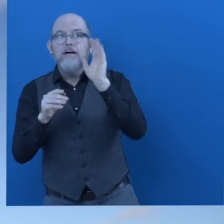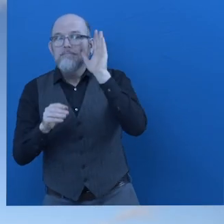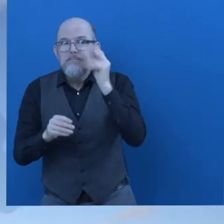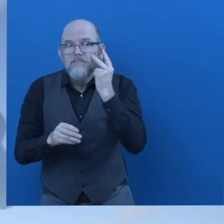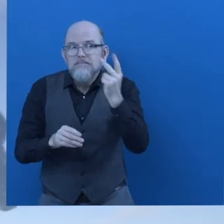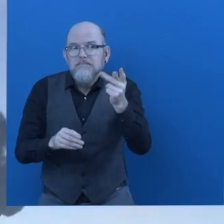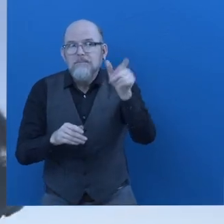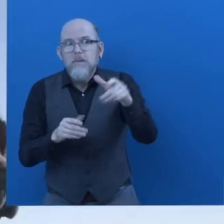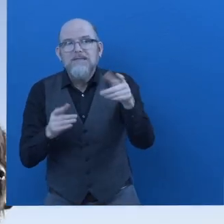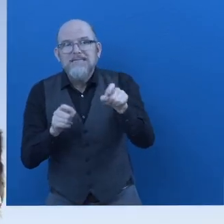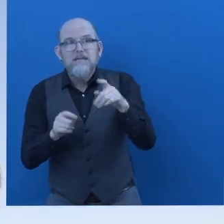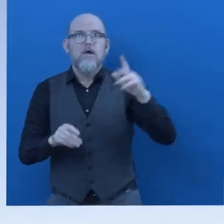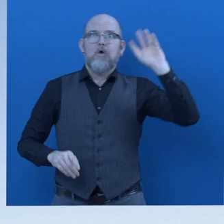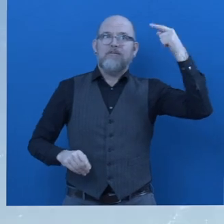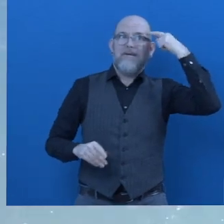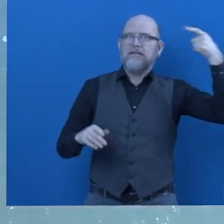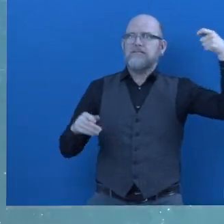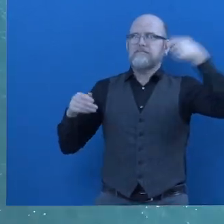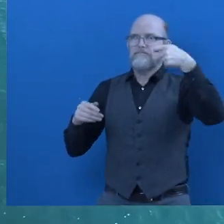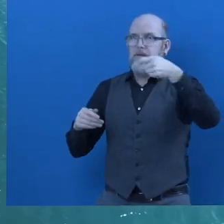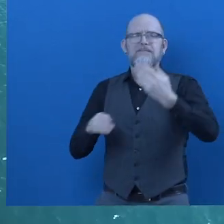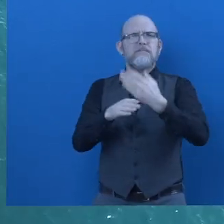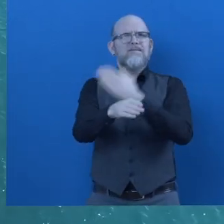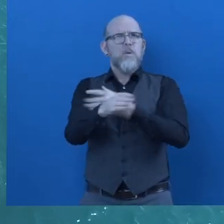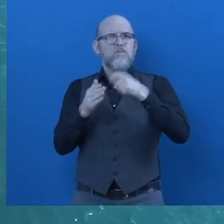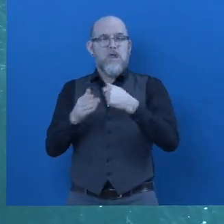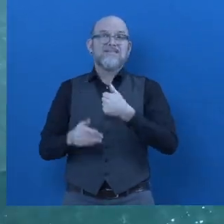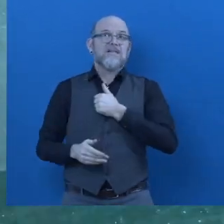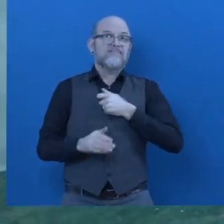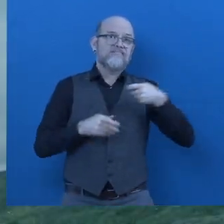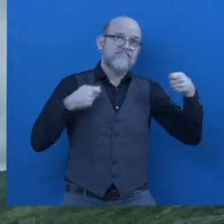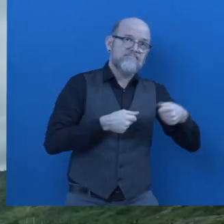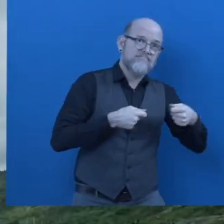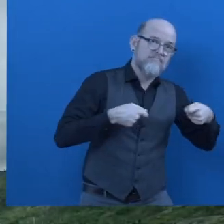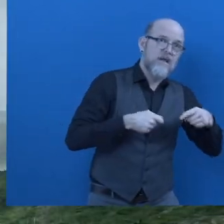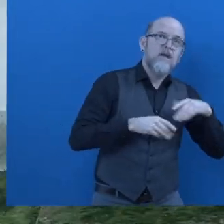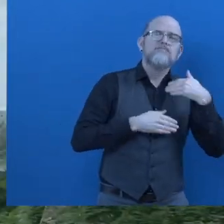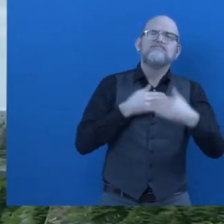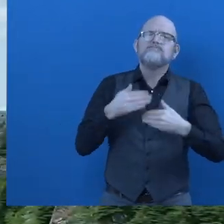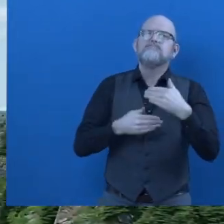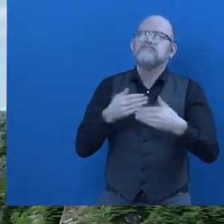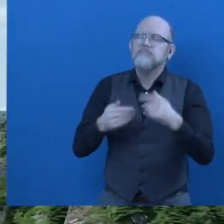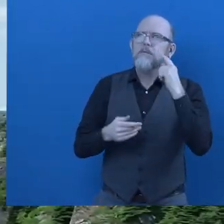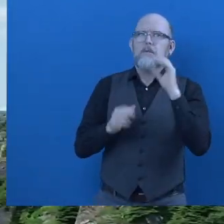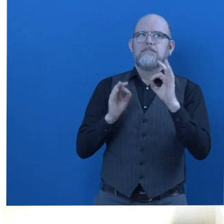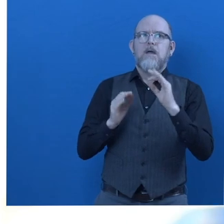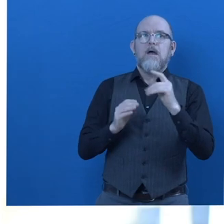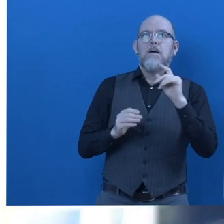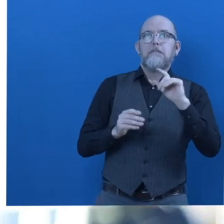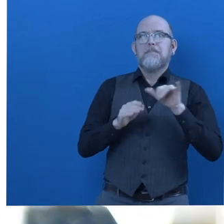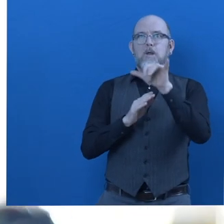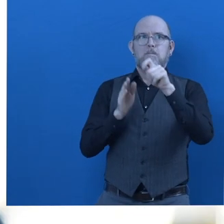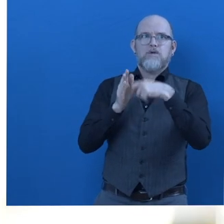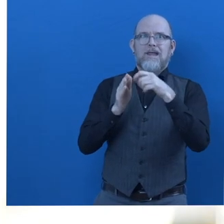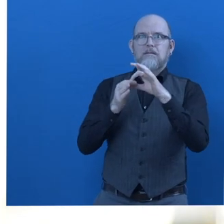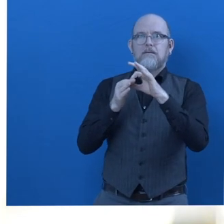some of our own money to do the research project that led us here. So it's been a cost-shared process, but for this pilot, the money was given to us from the